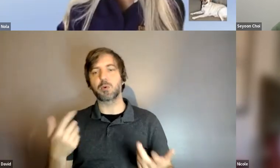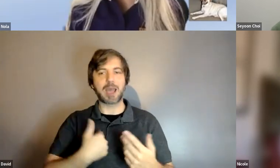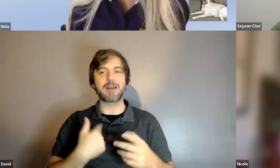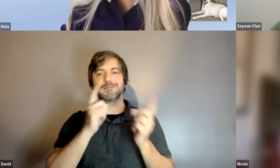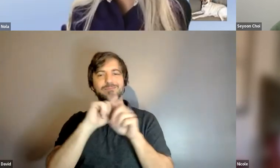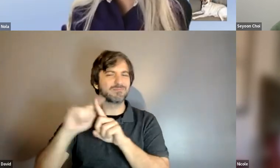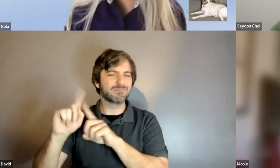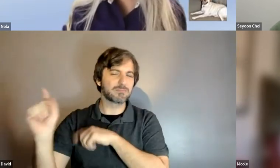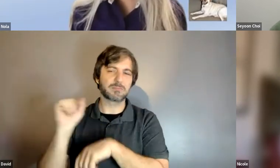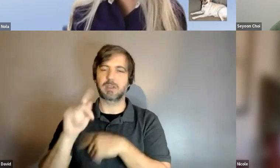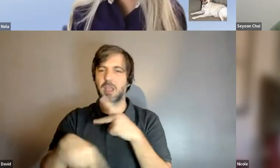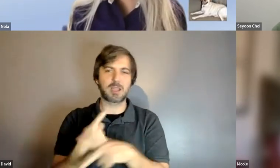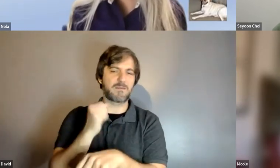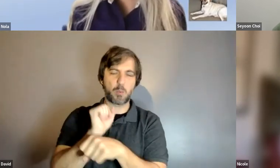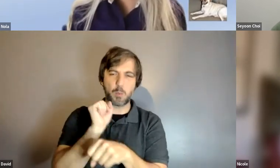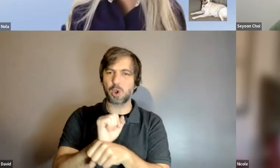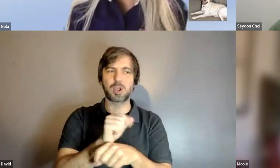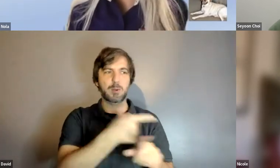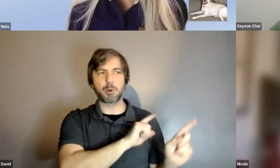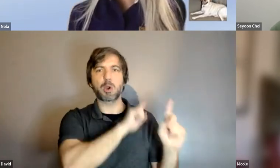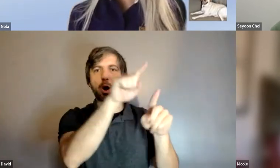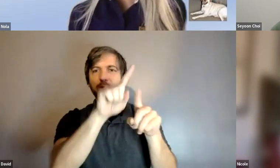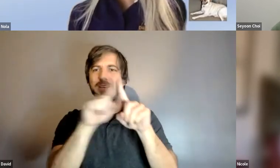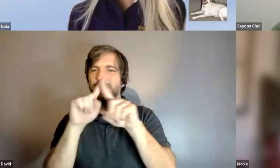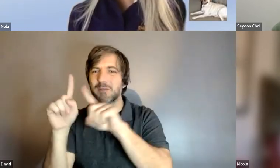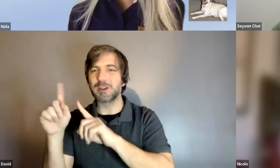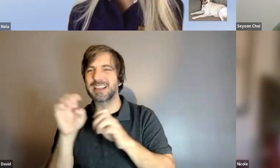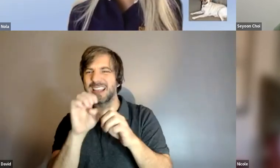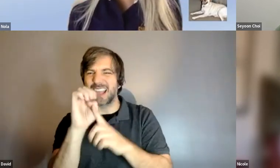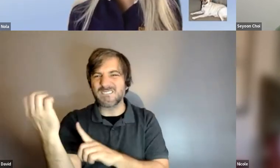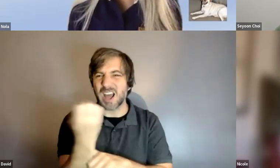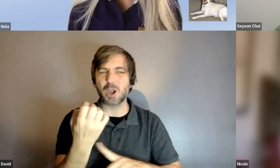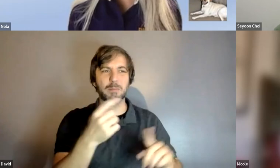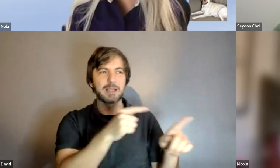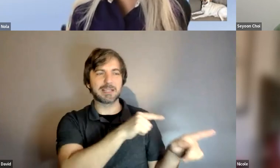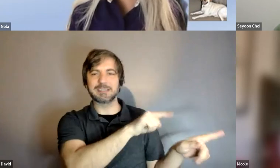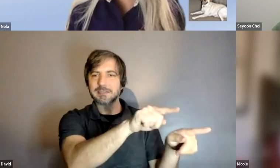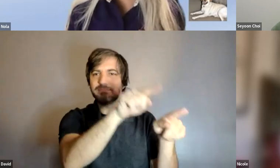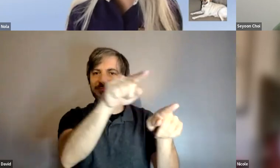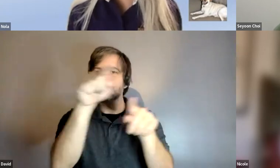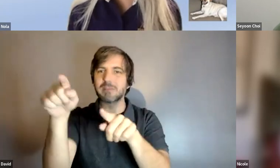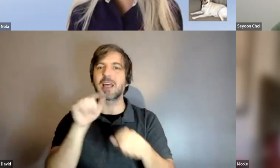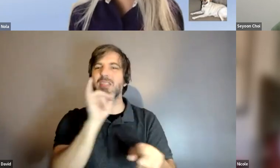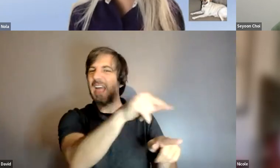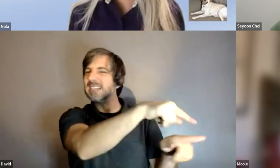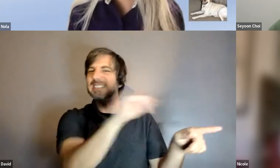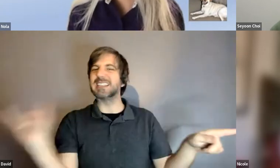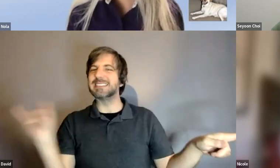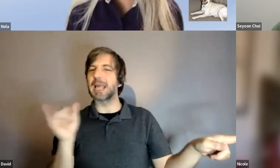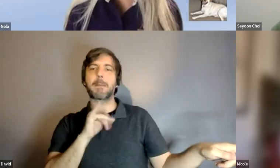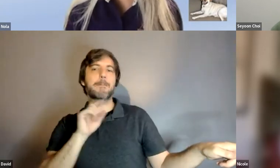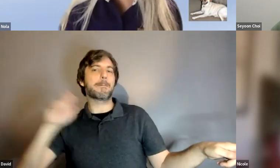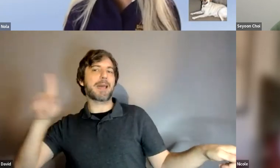work in various environments in that oregon area that mimics what i would experience back home so shopping